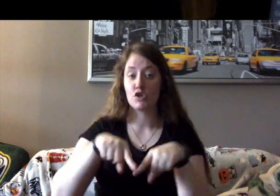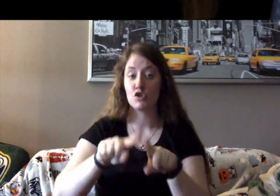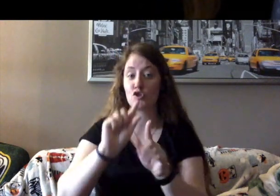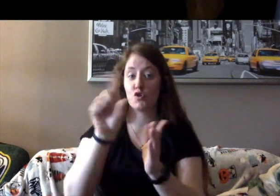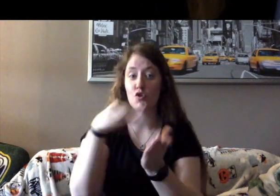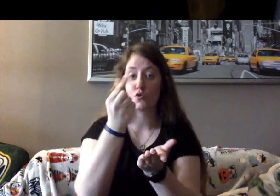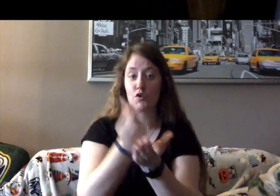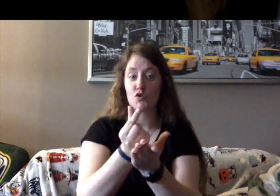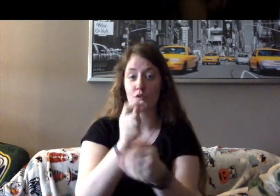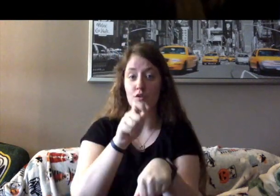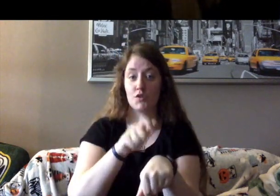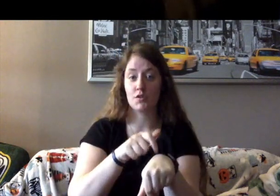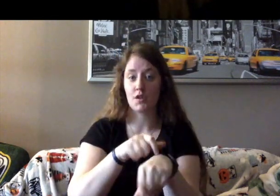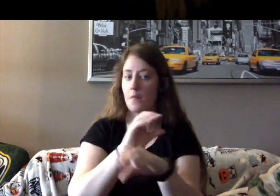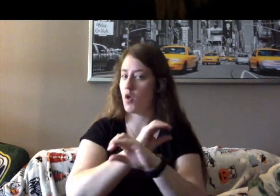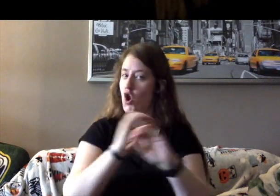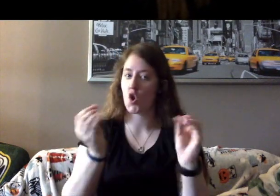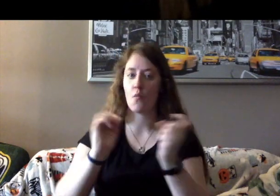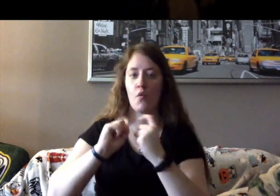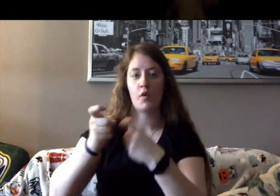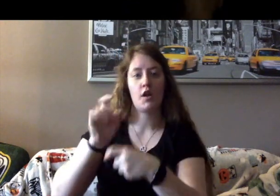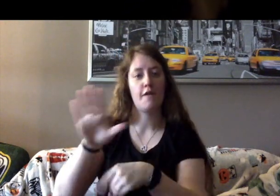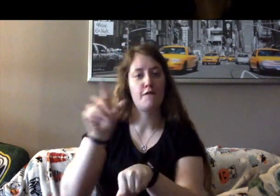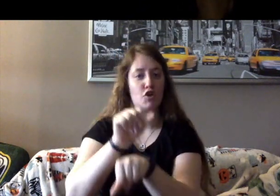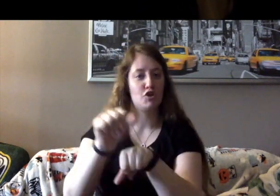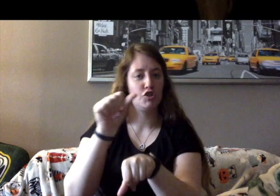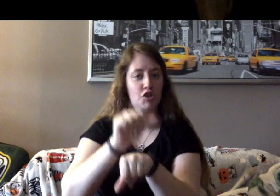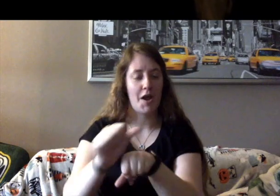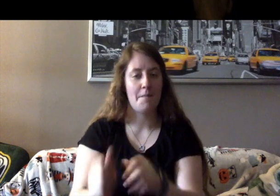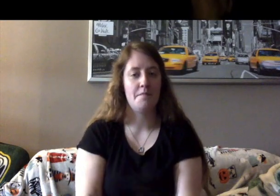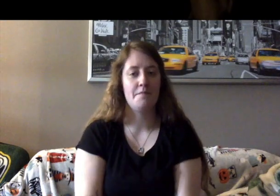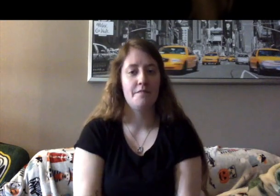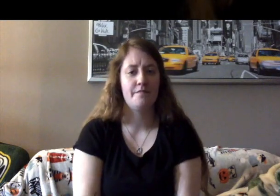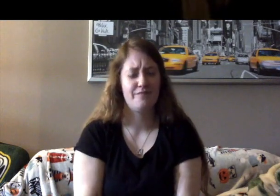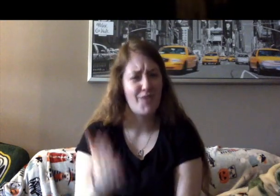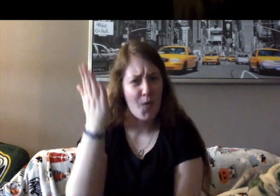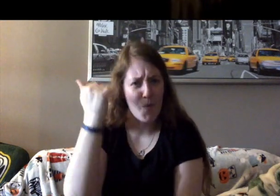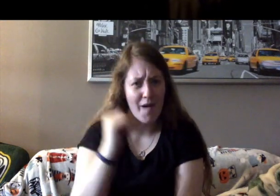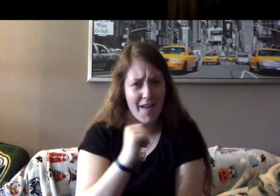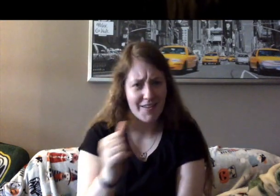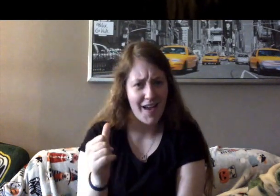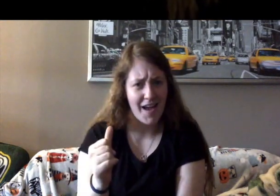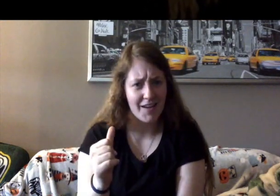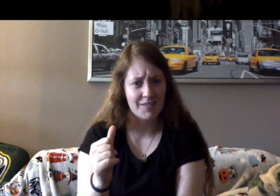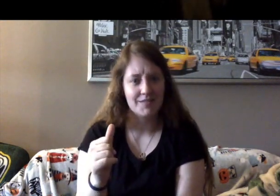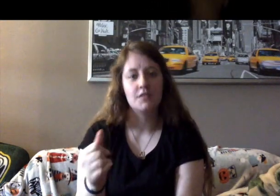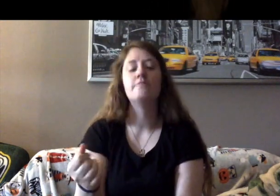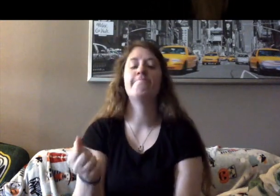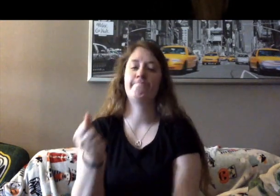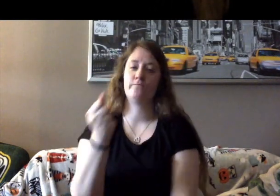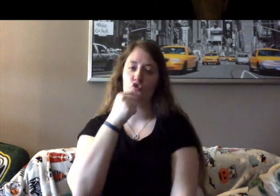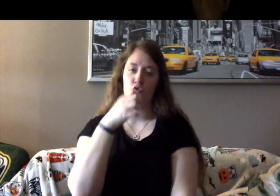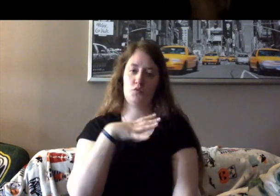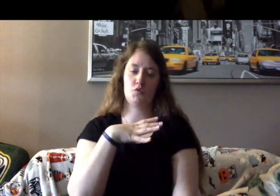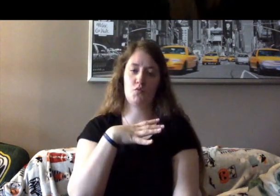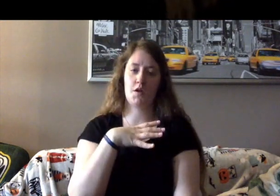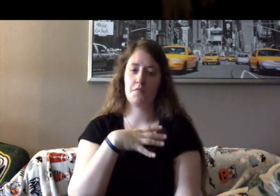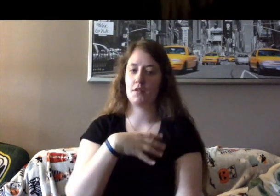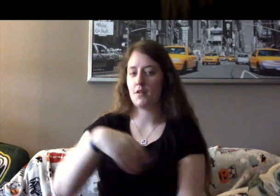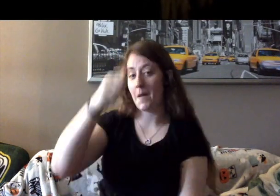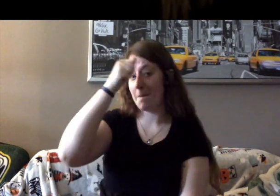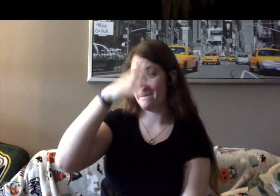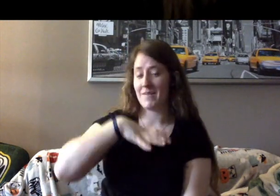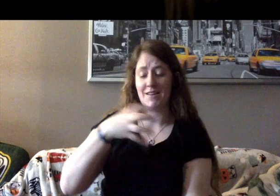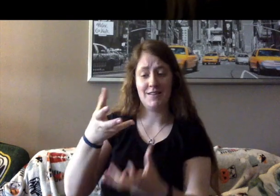hire this brilliant new lawyer. Why not? She was a woman. Men did not want to work